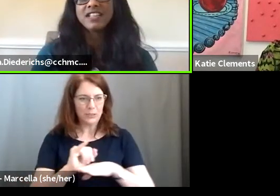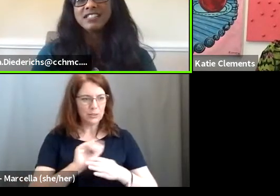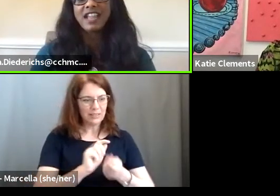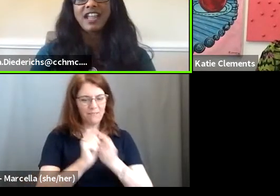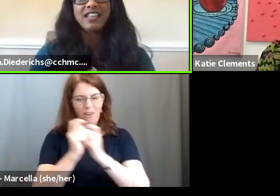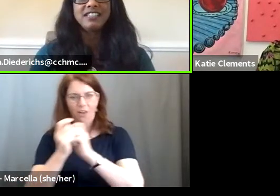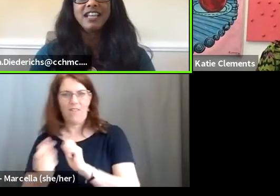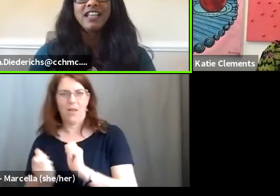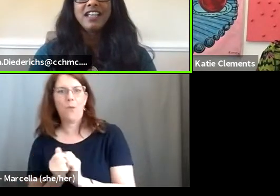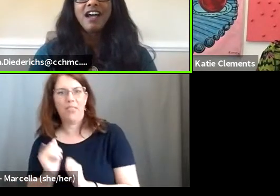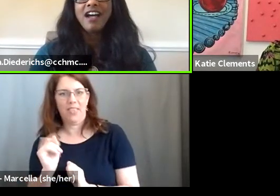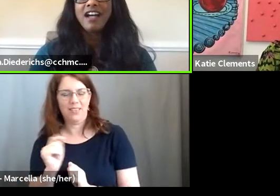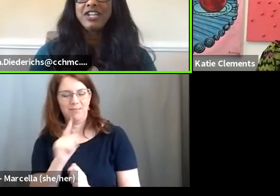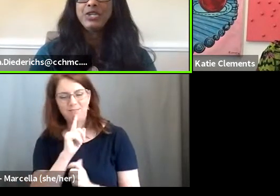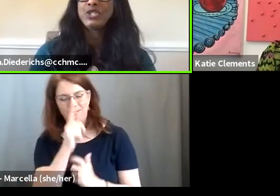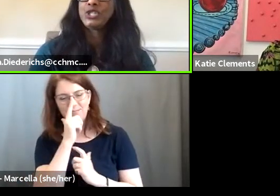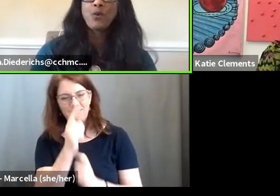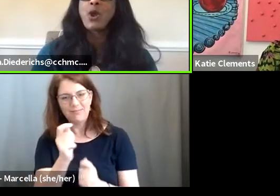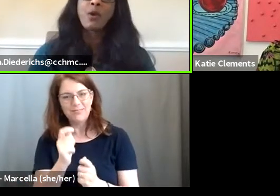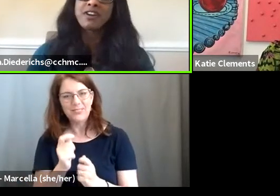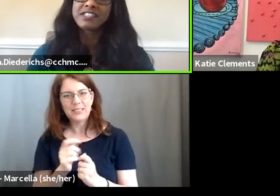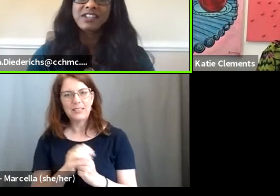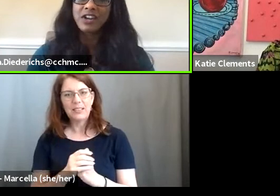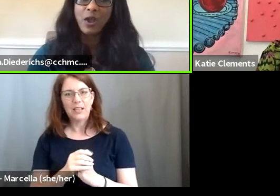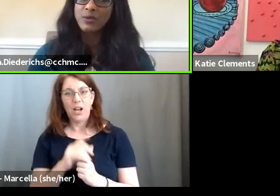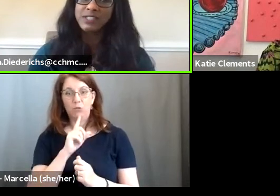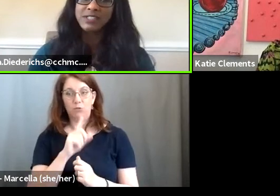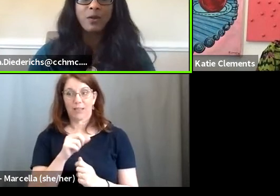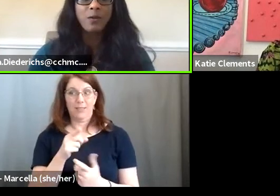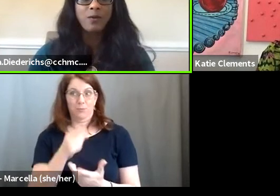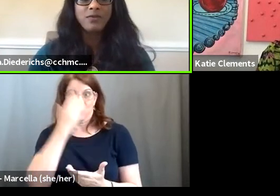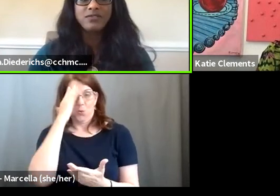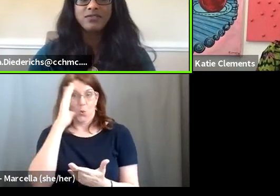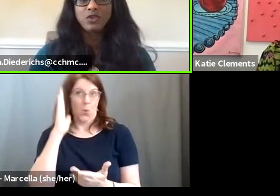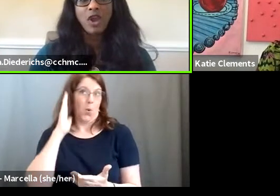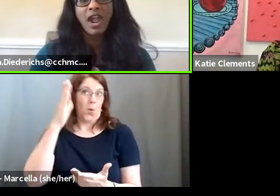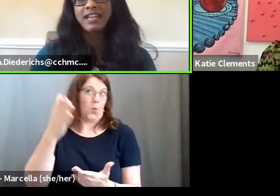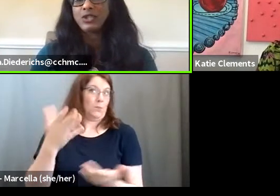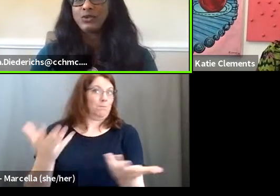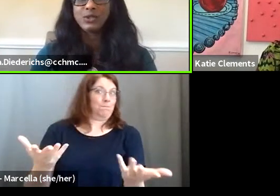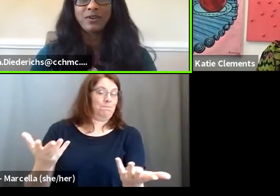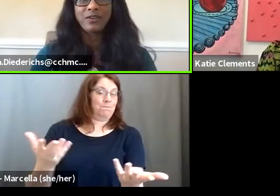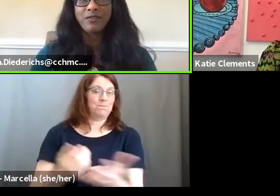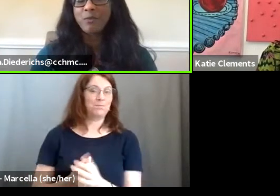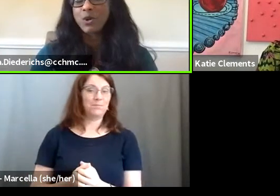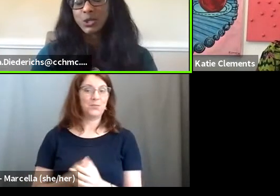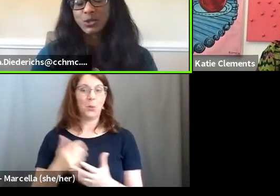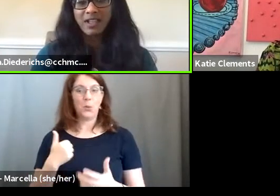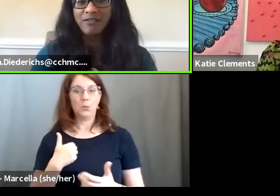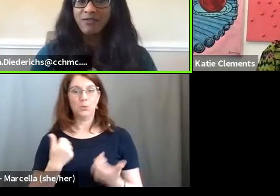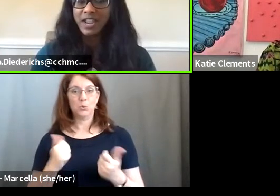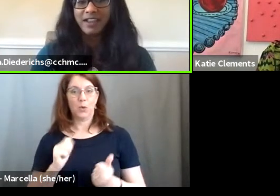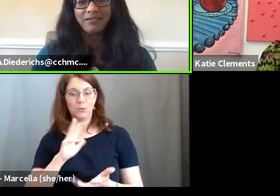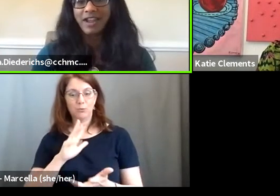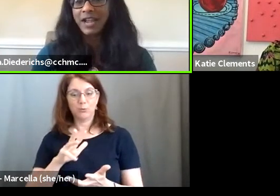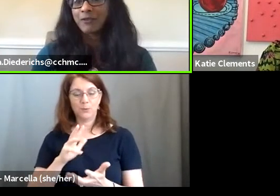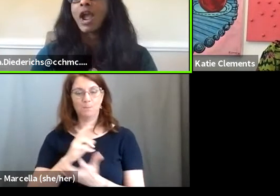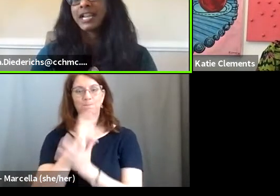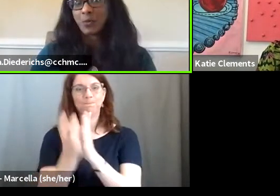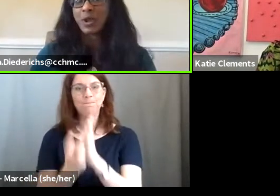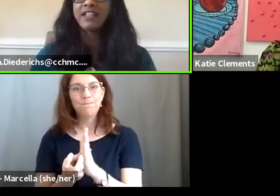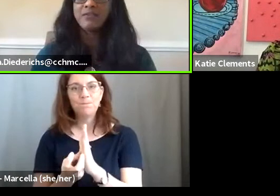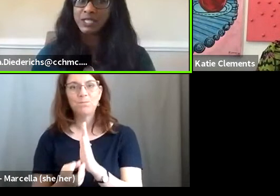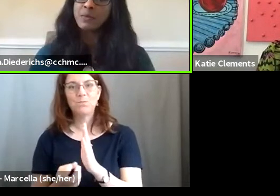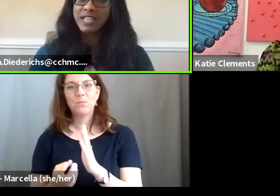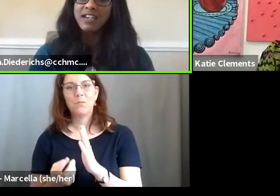experience. And you just don't know where it's going to go. So trying to sort of immerse yourself and kind